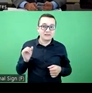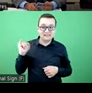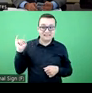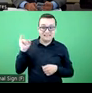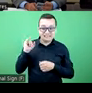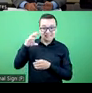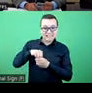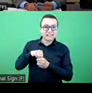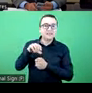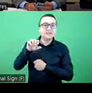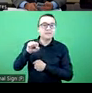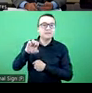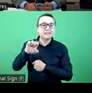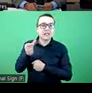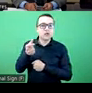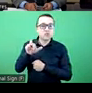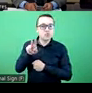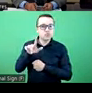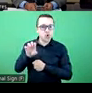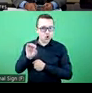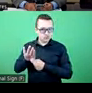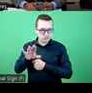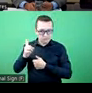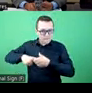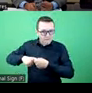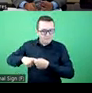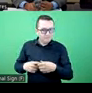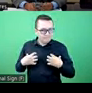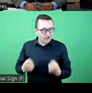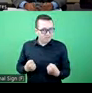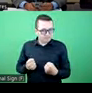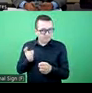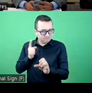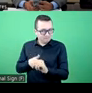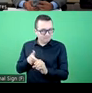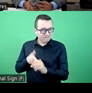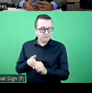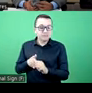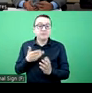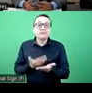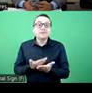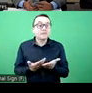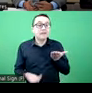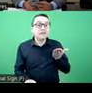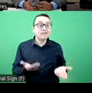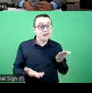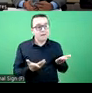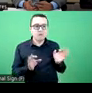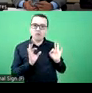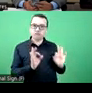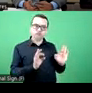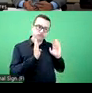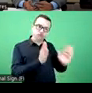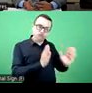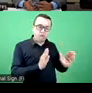a person has, the characteristics of that insurance will determine the